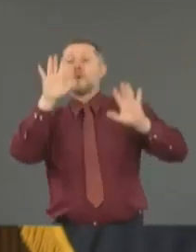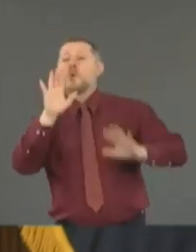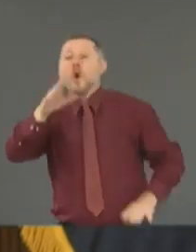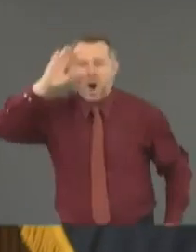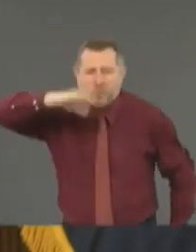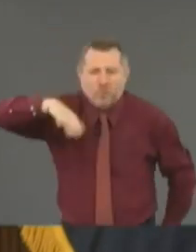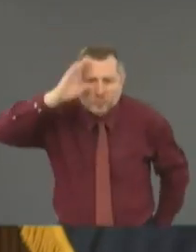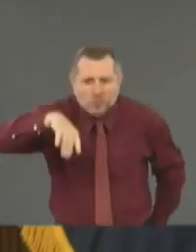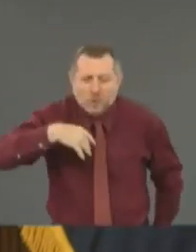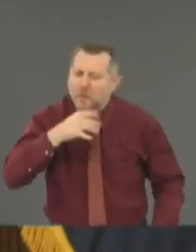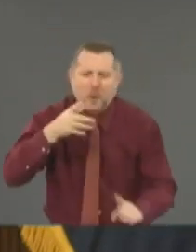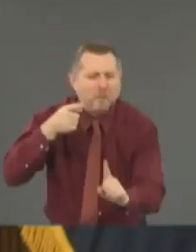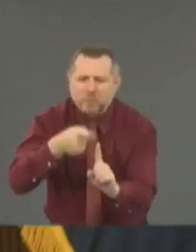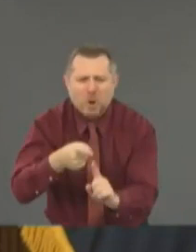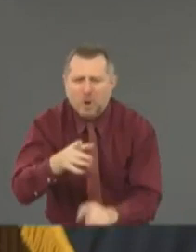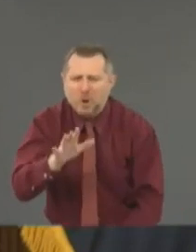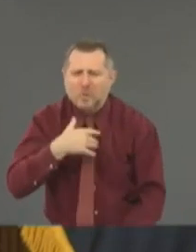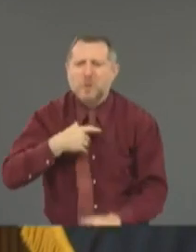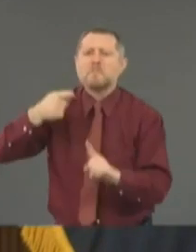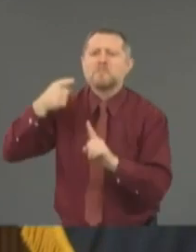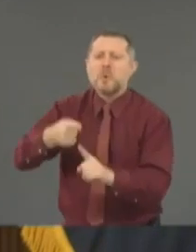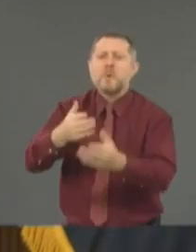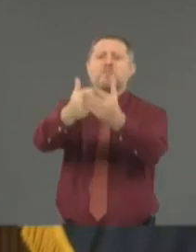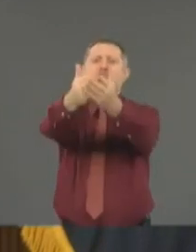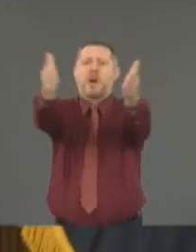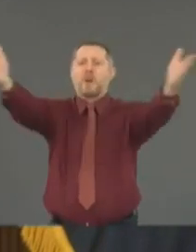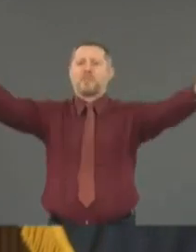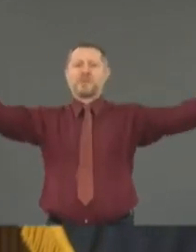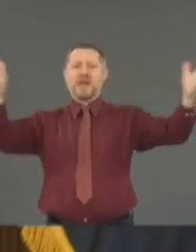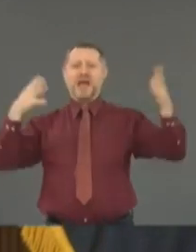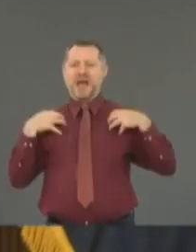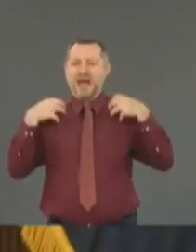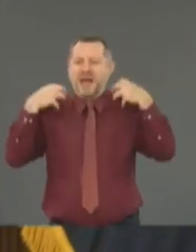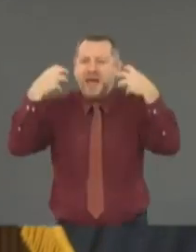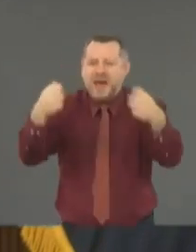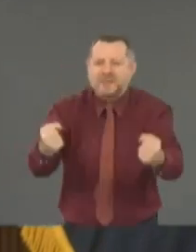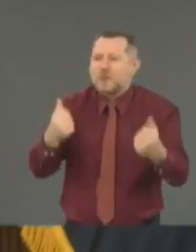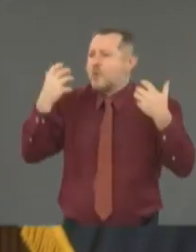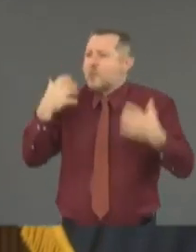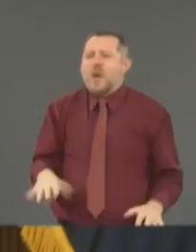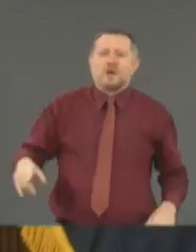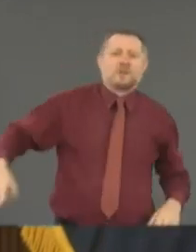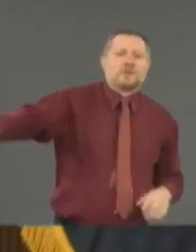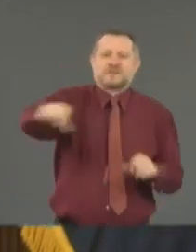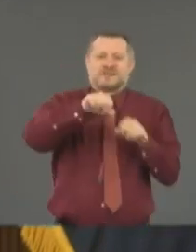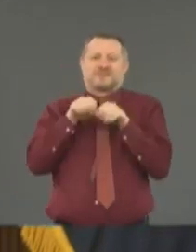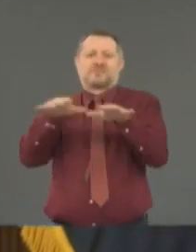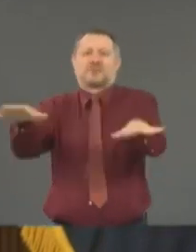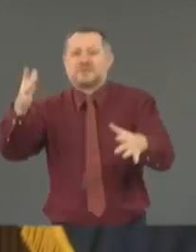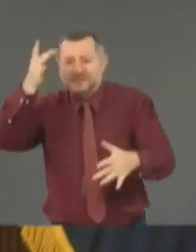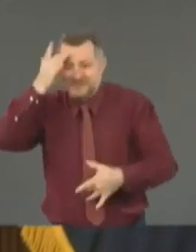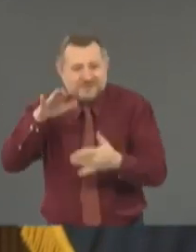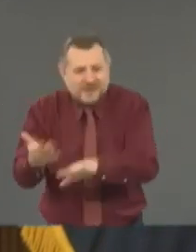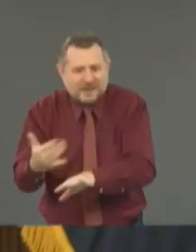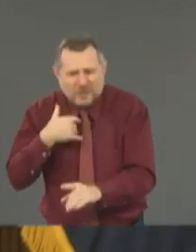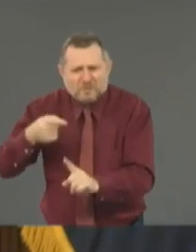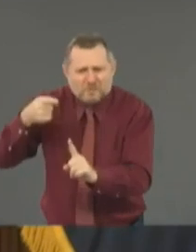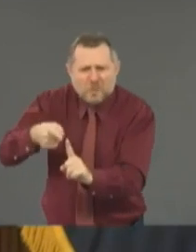The issue is a public health issue, and you don't want people sick and dead. That's the issue, right? It's about death.